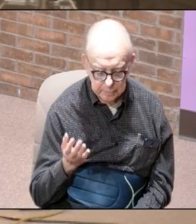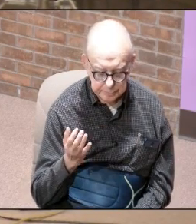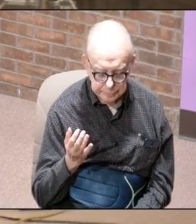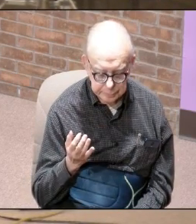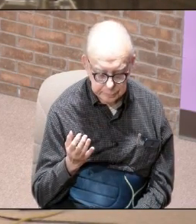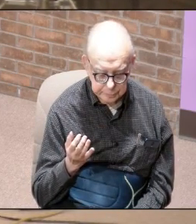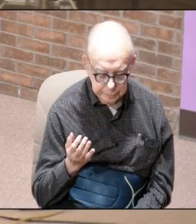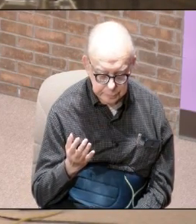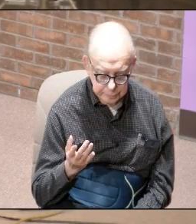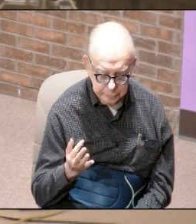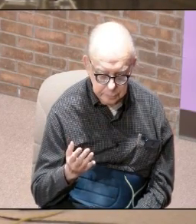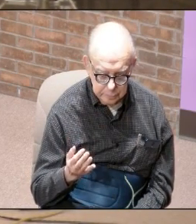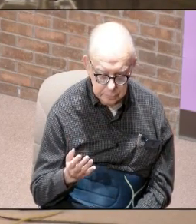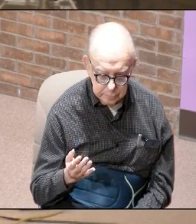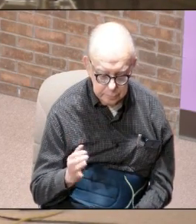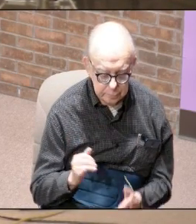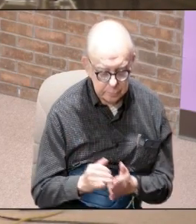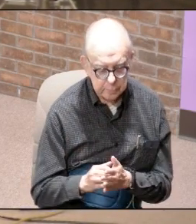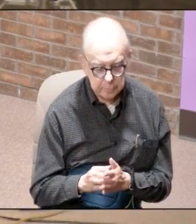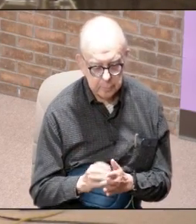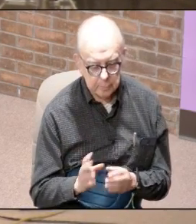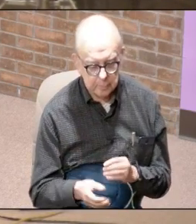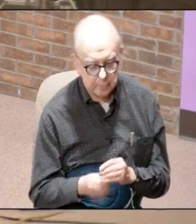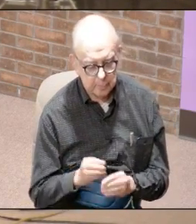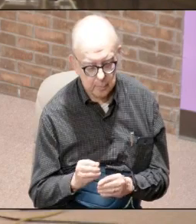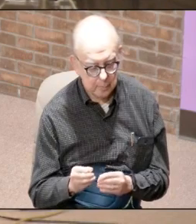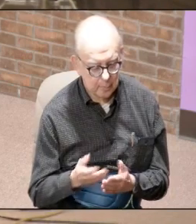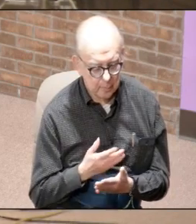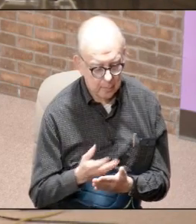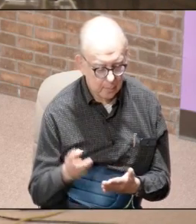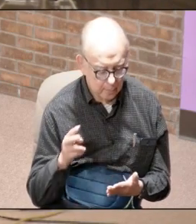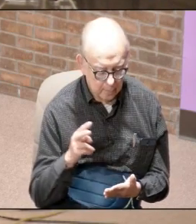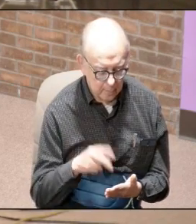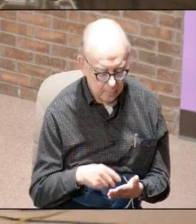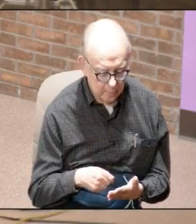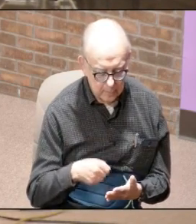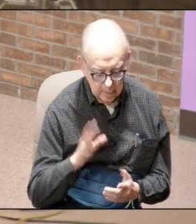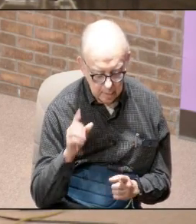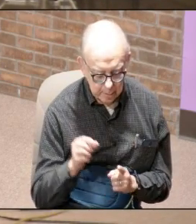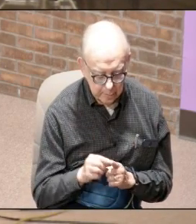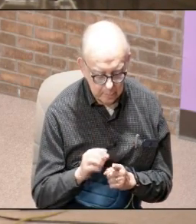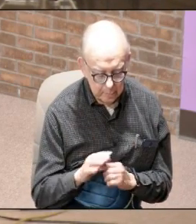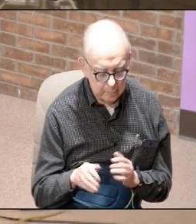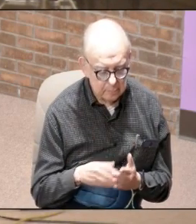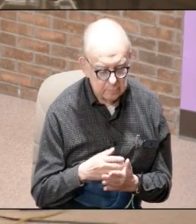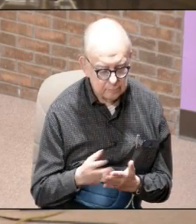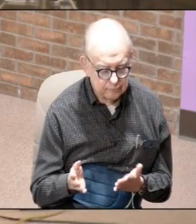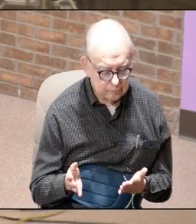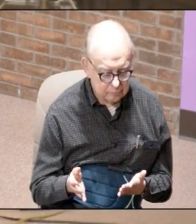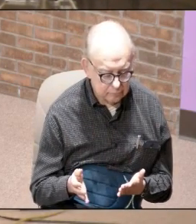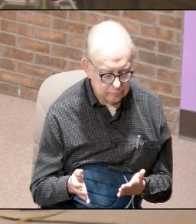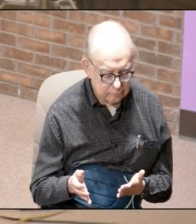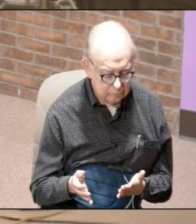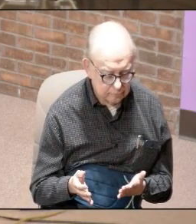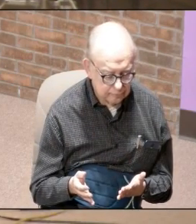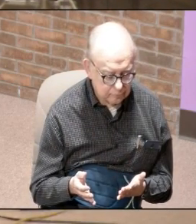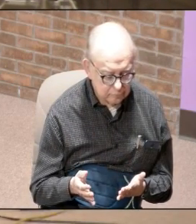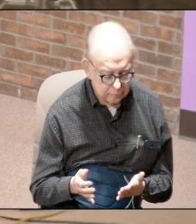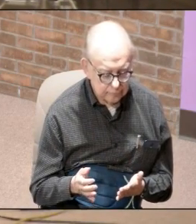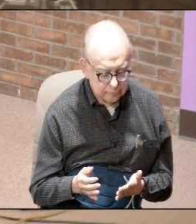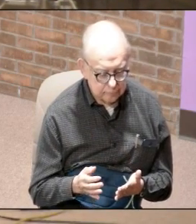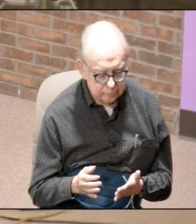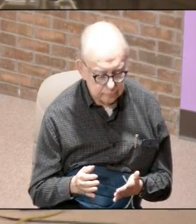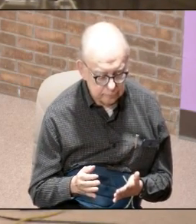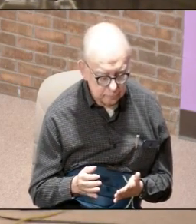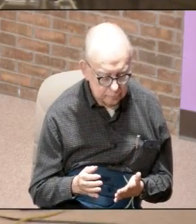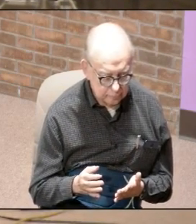says that in addition to all that we read in the word of God and all of these things he says this